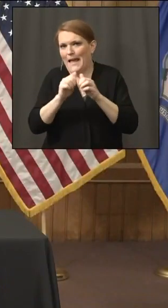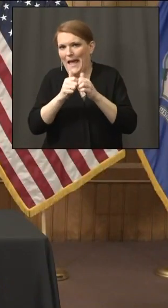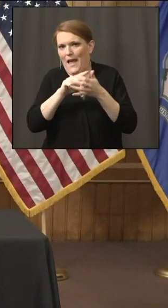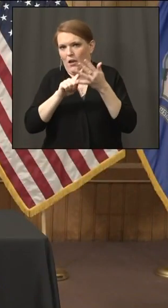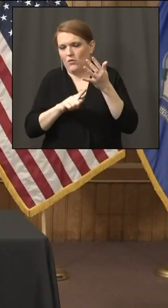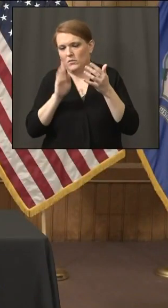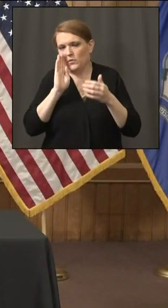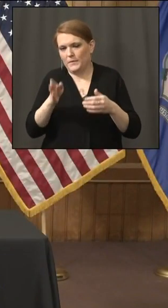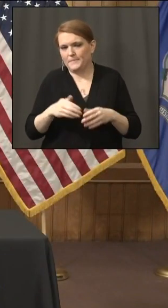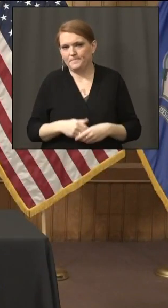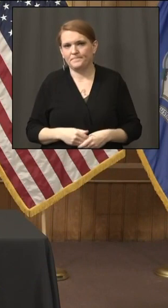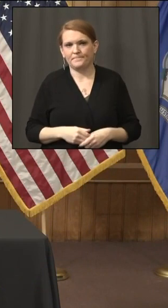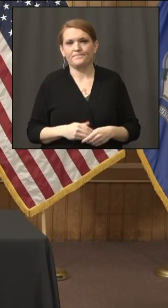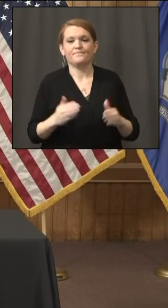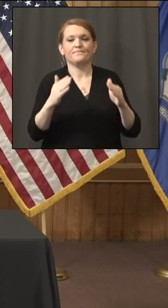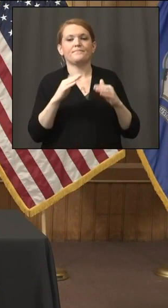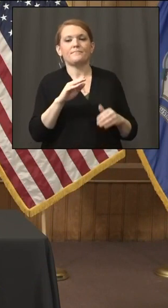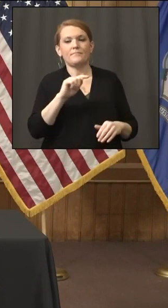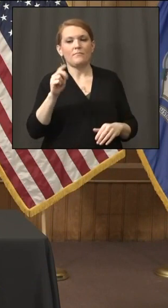The Hartford Current.